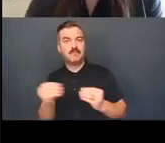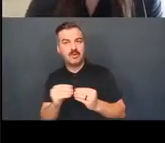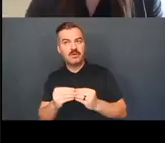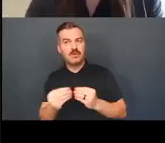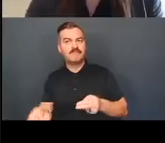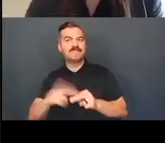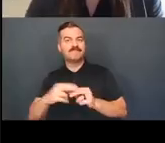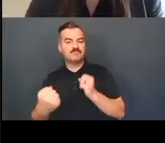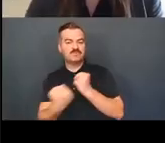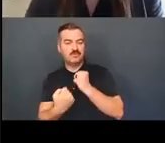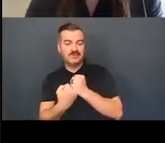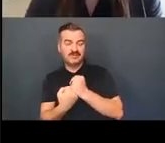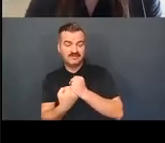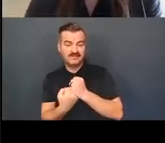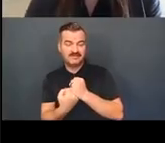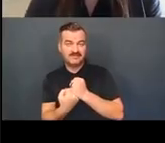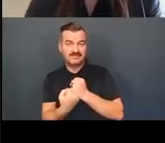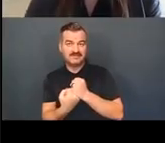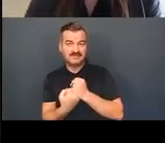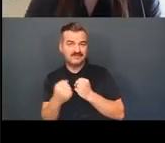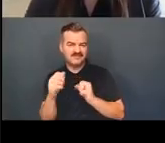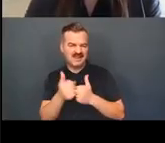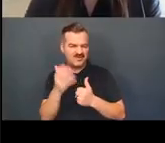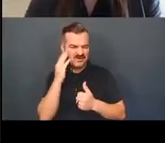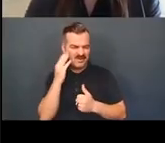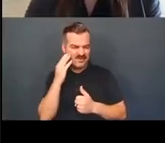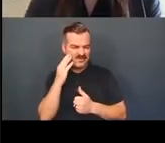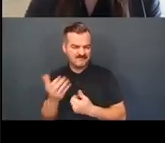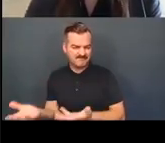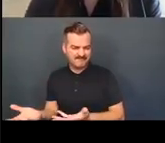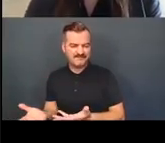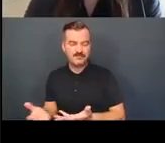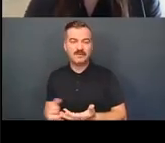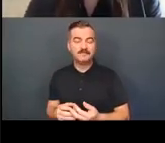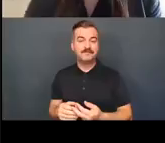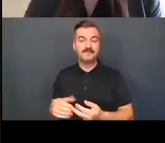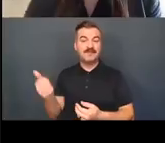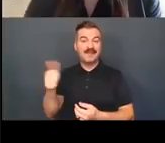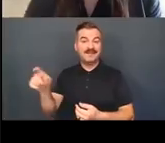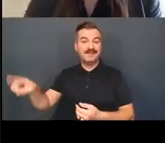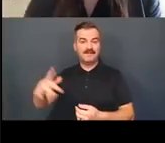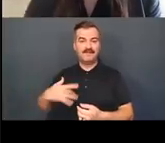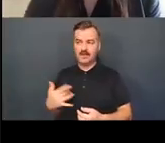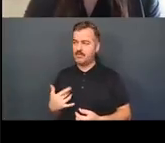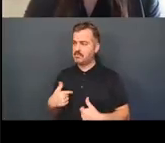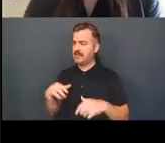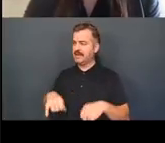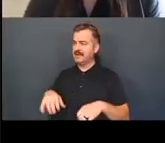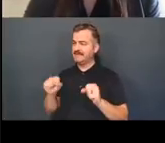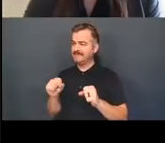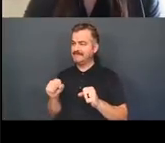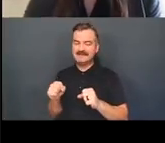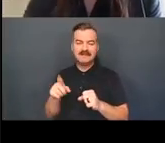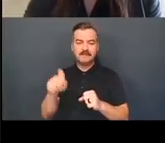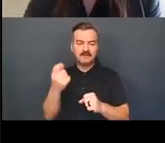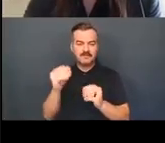The larger point reflected by these calls for aid is that any sense of autonomy must be understood relationally.